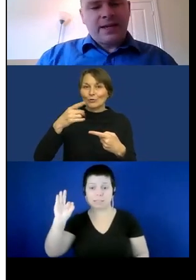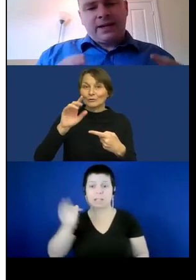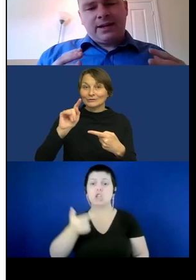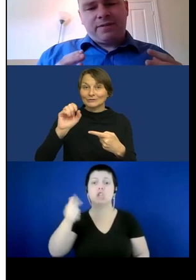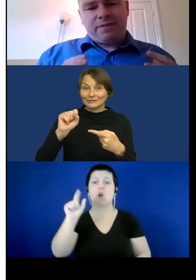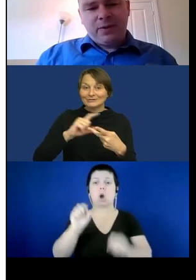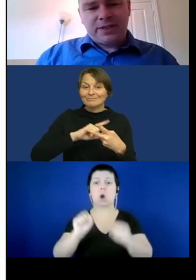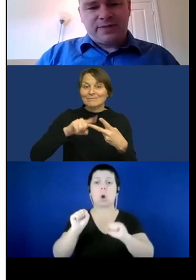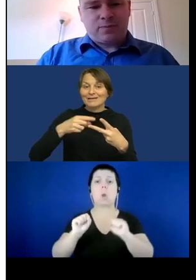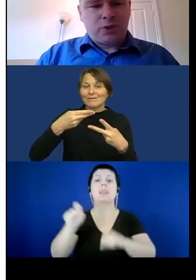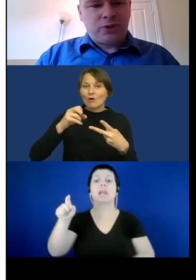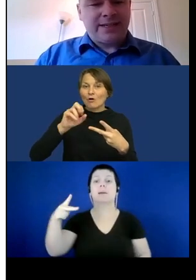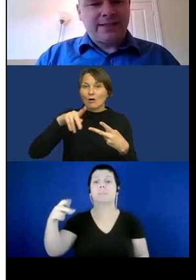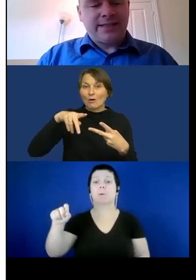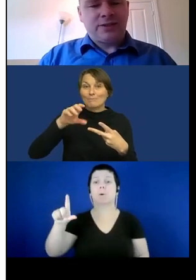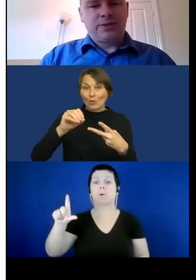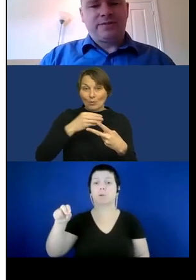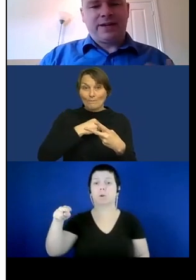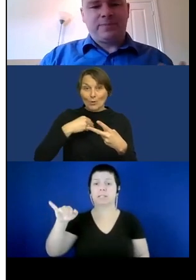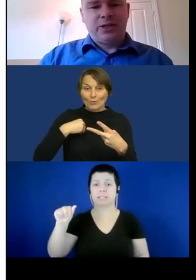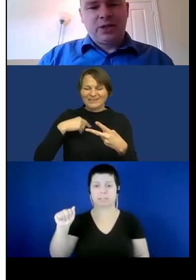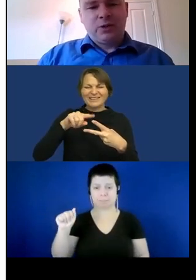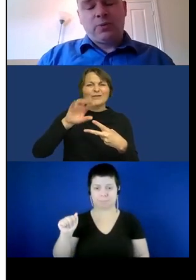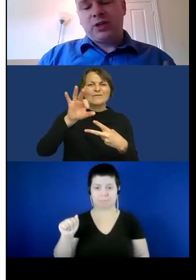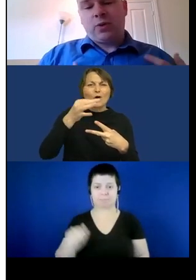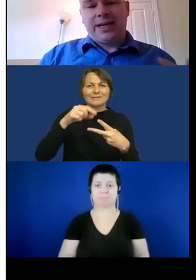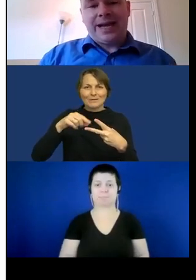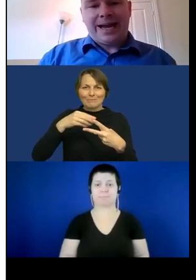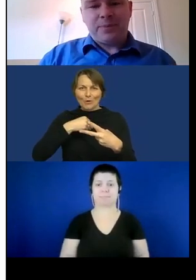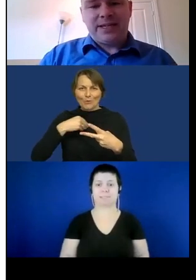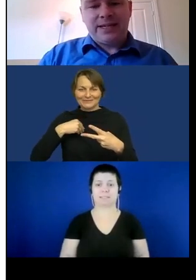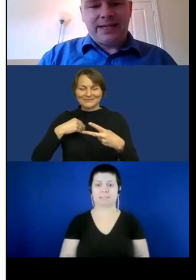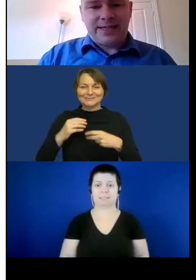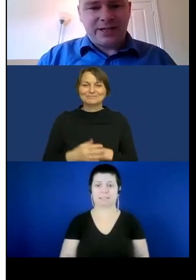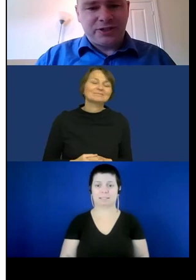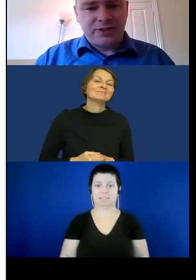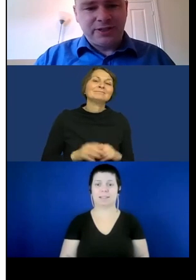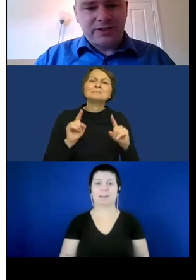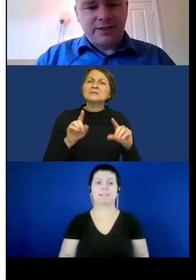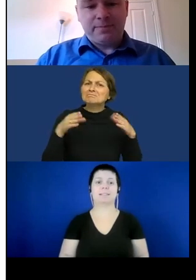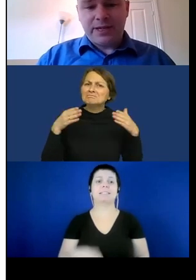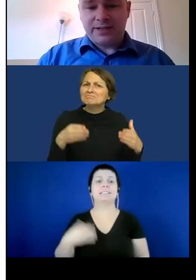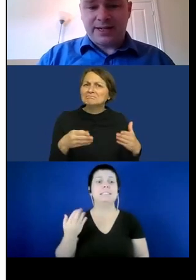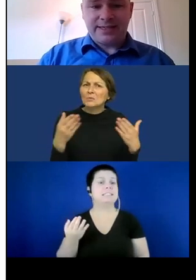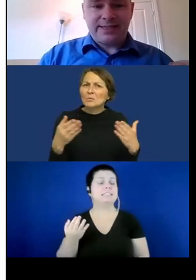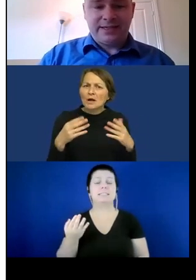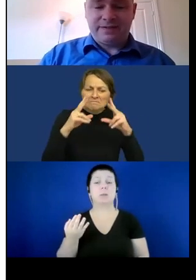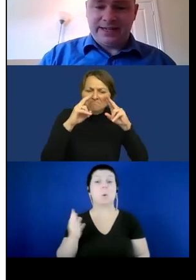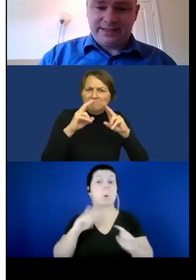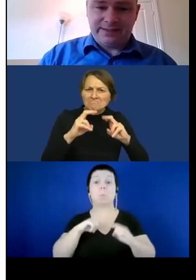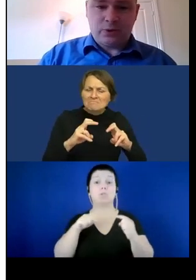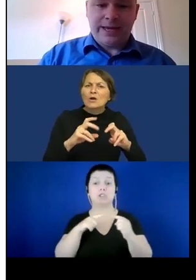And the focus of the project is on developing what we're calling haptic intelligent personalized